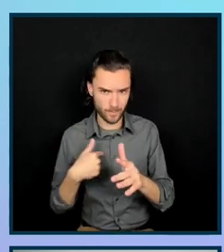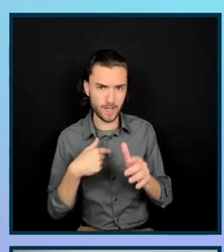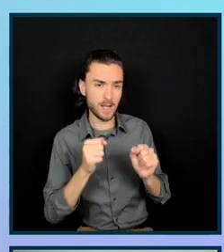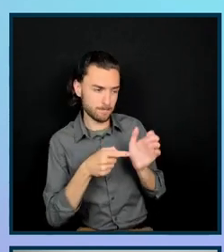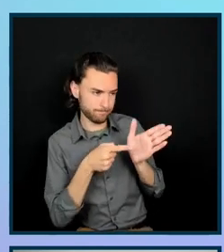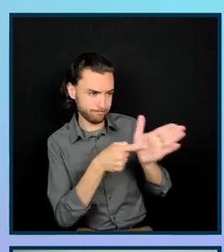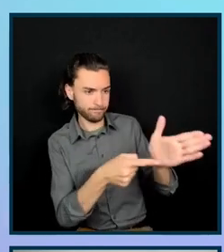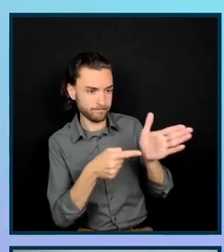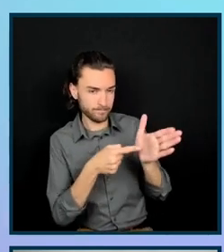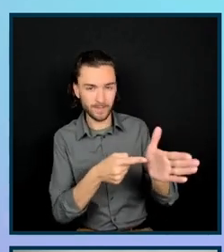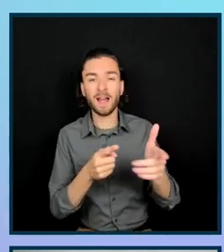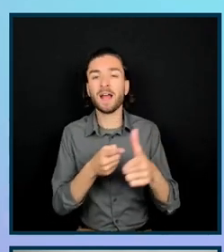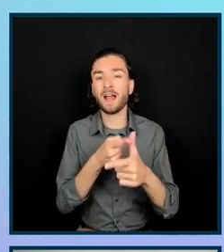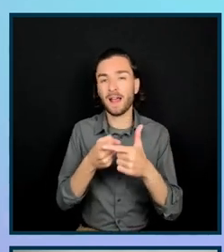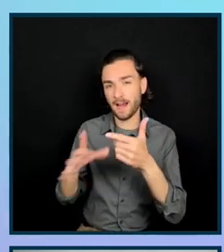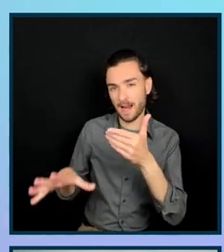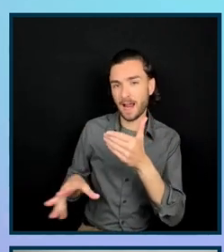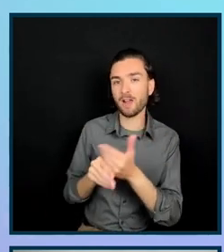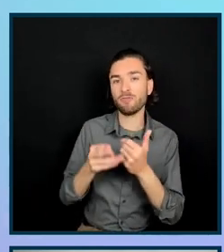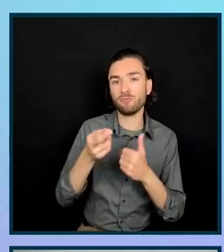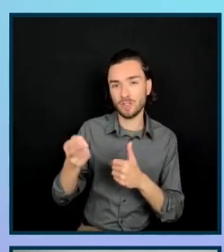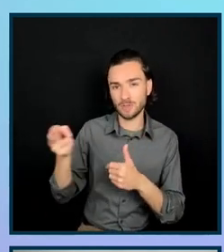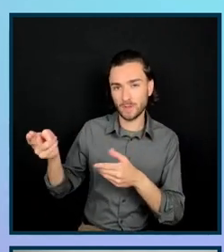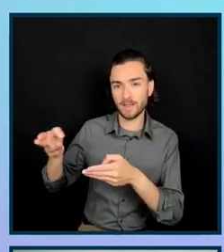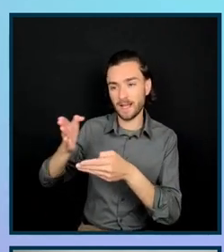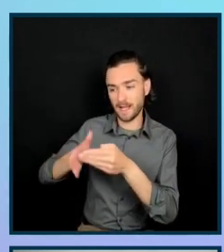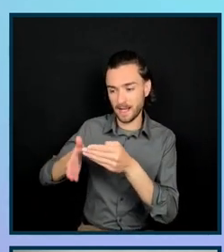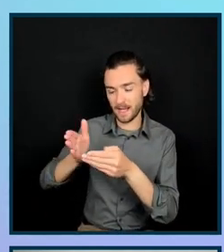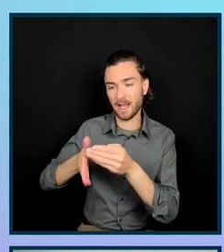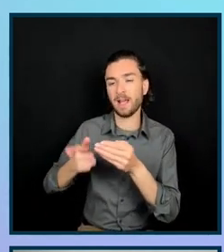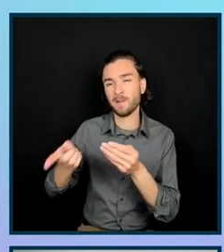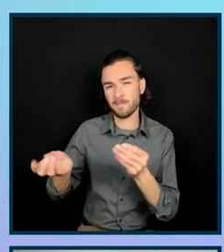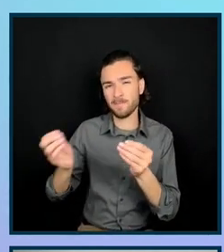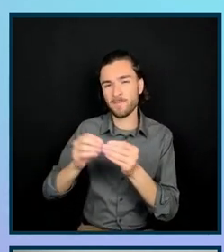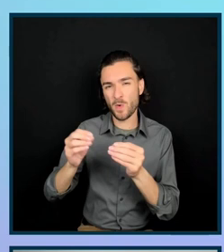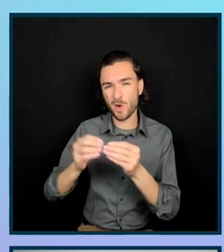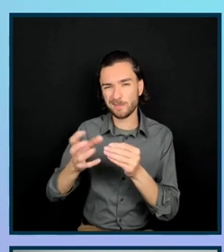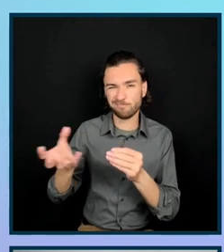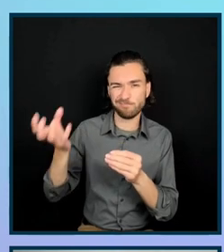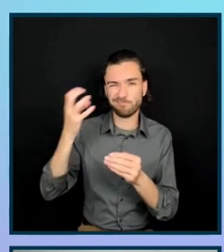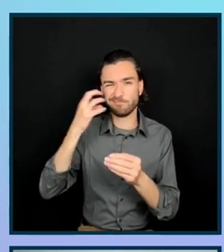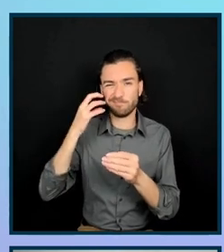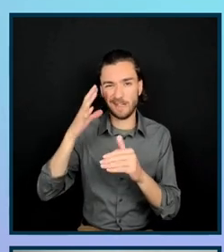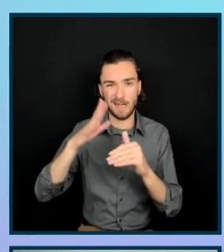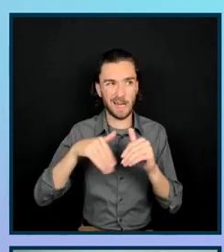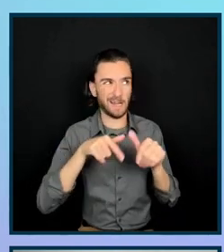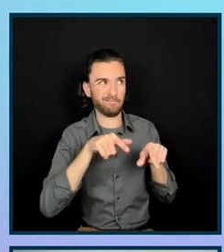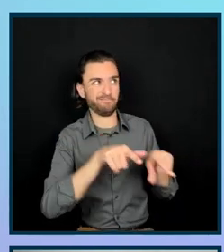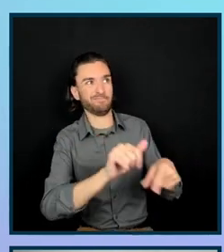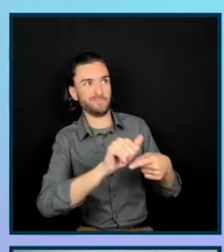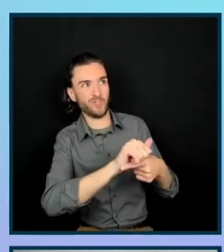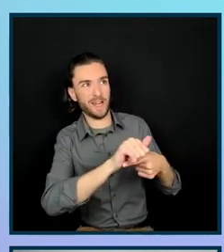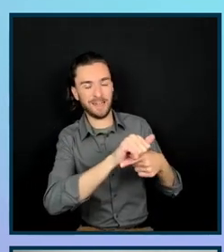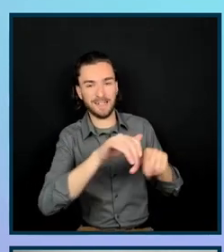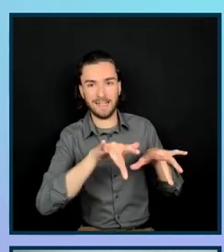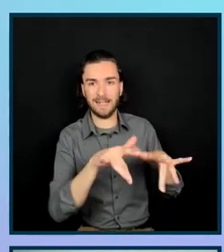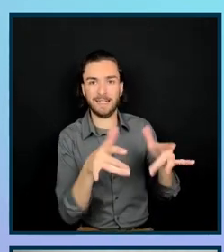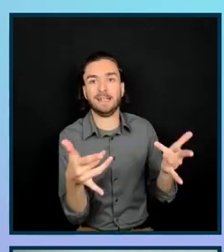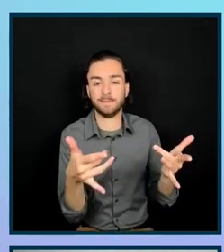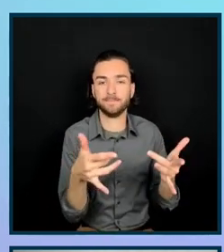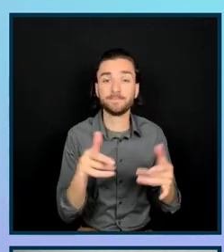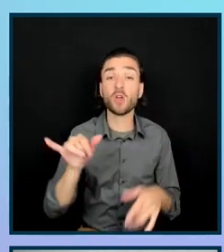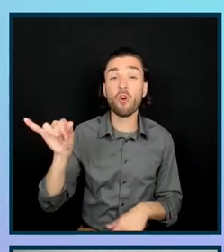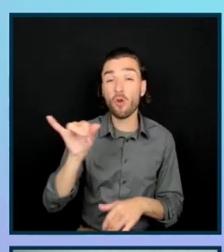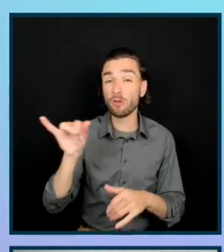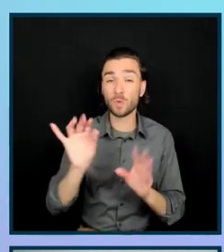wants to read more about a particular topic, more in depth than we can provide in a training. We also make sure that they are 60